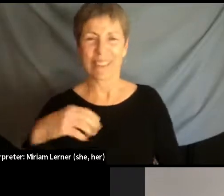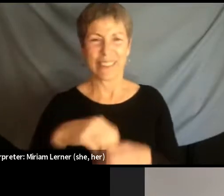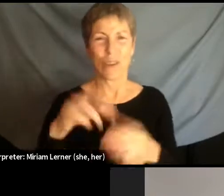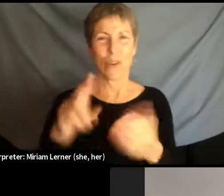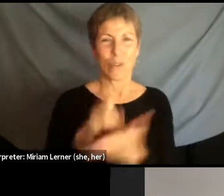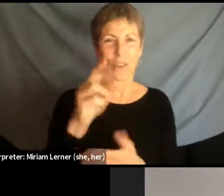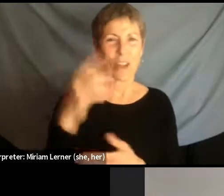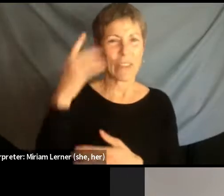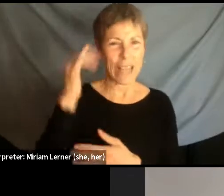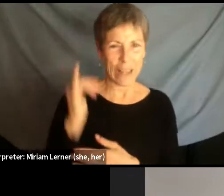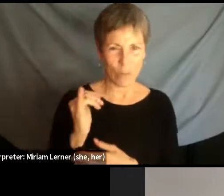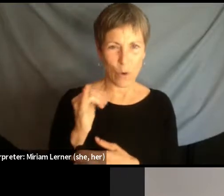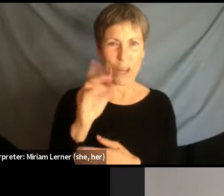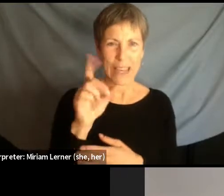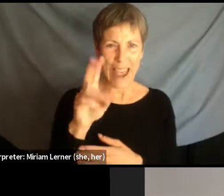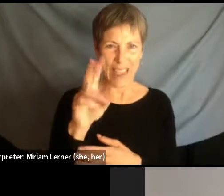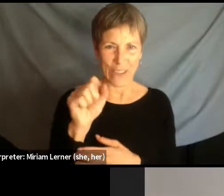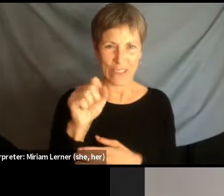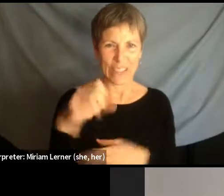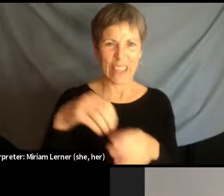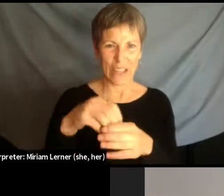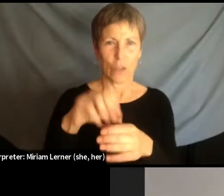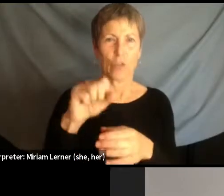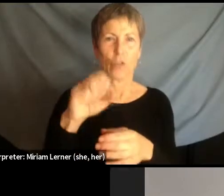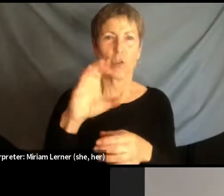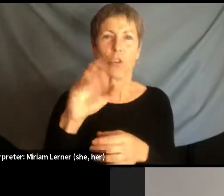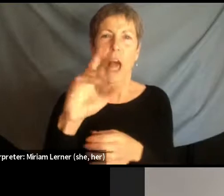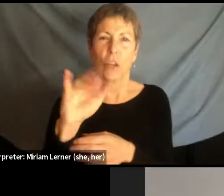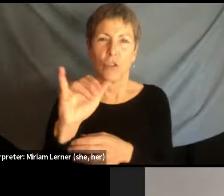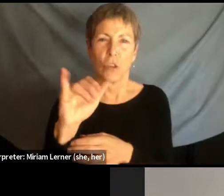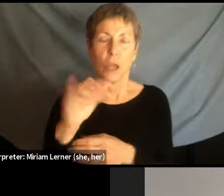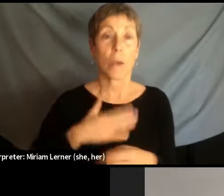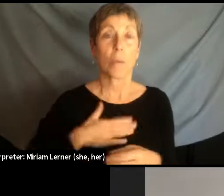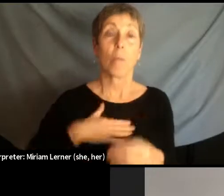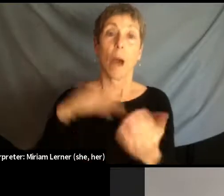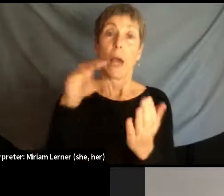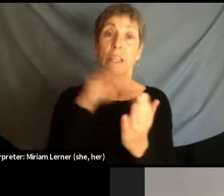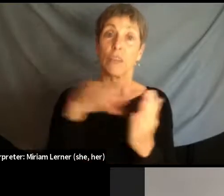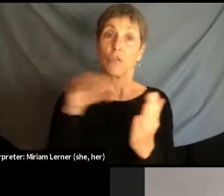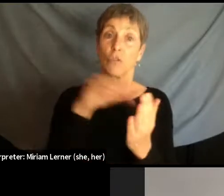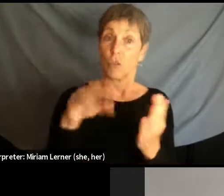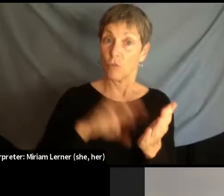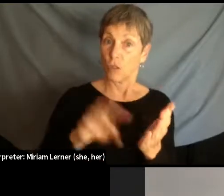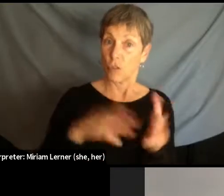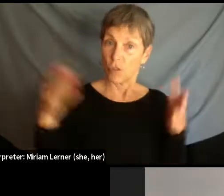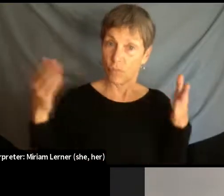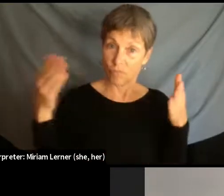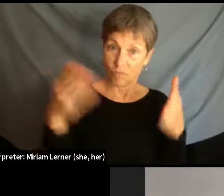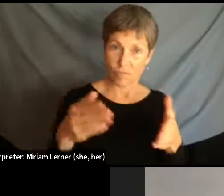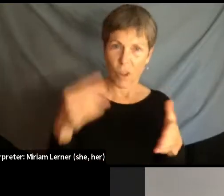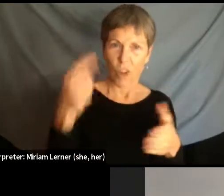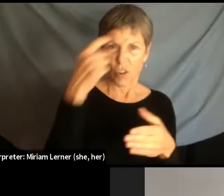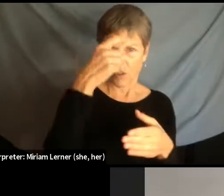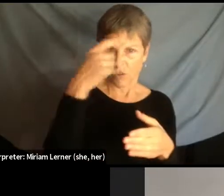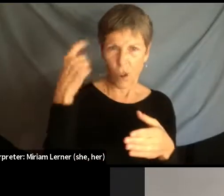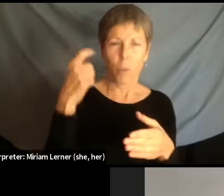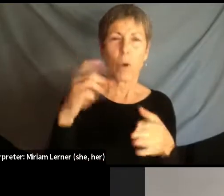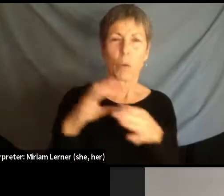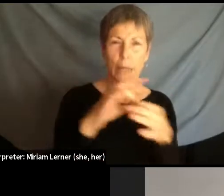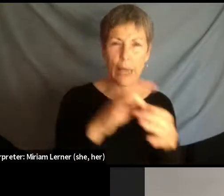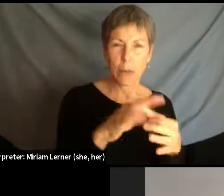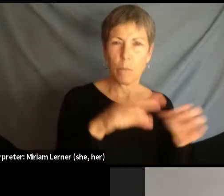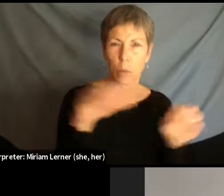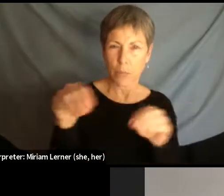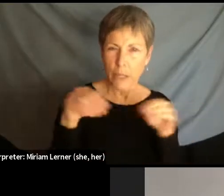California, Davis. My dissertation research focuses on climate-related mobilities in the